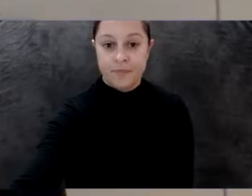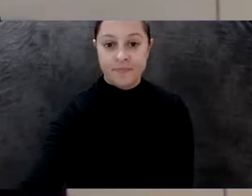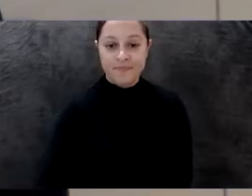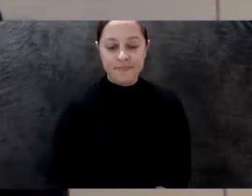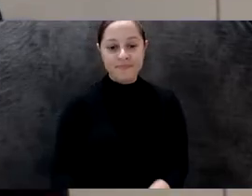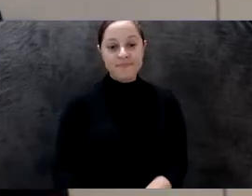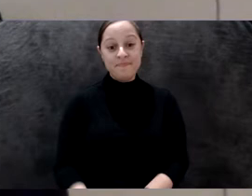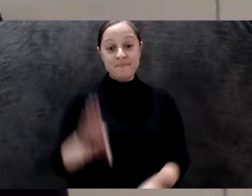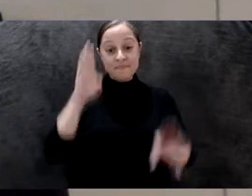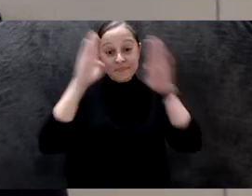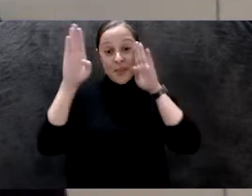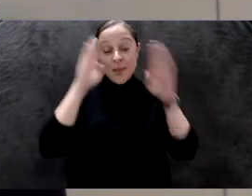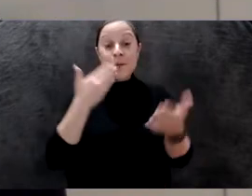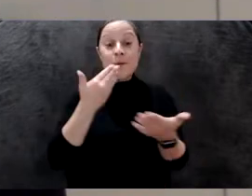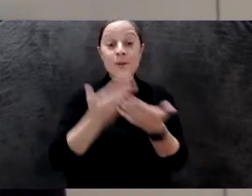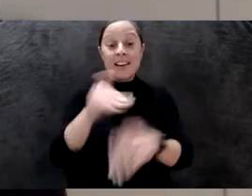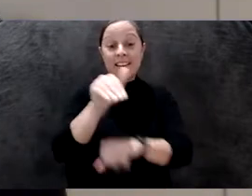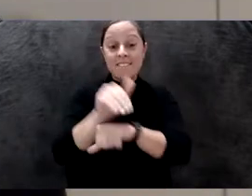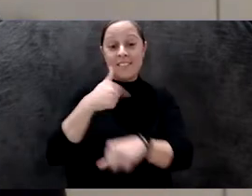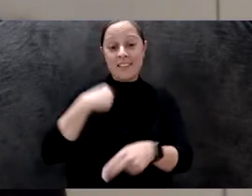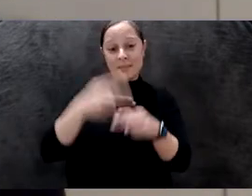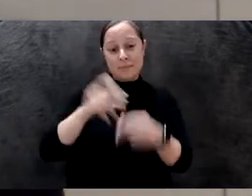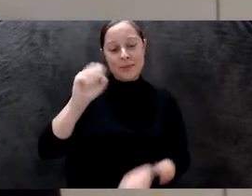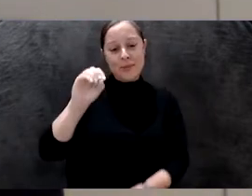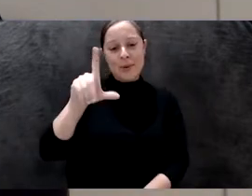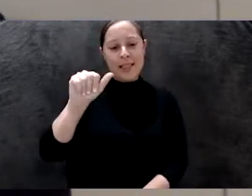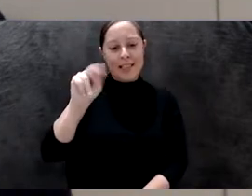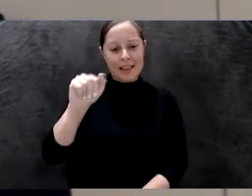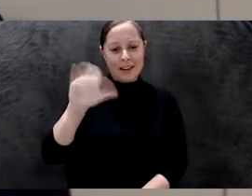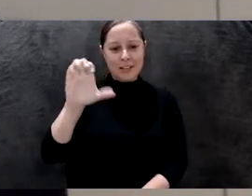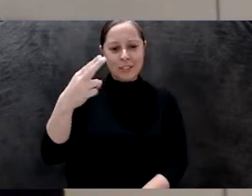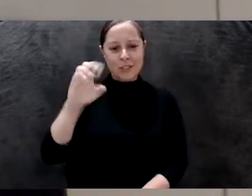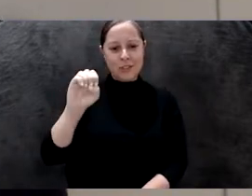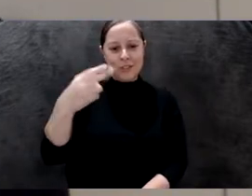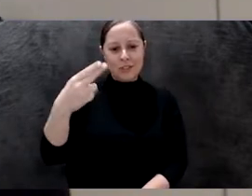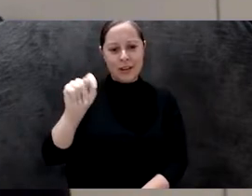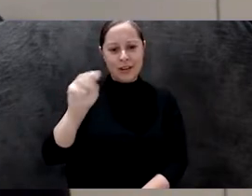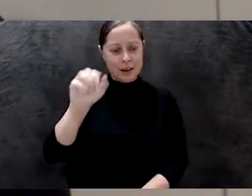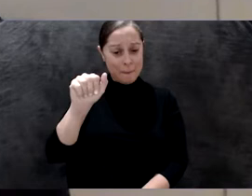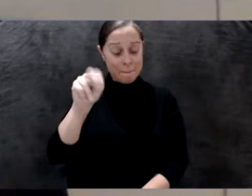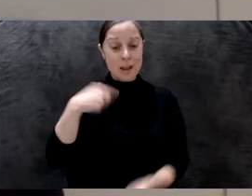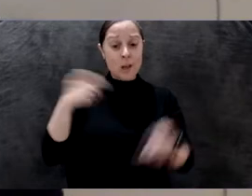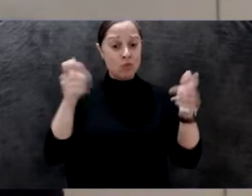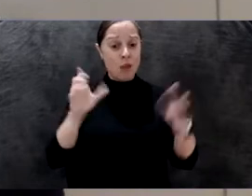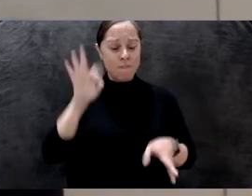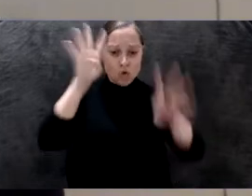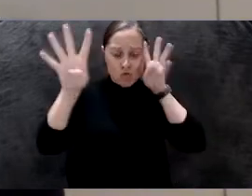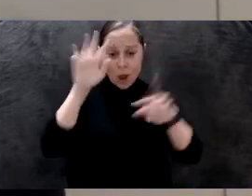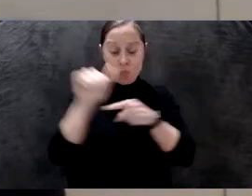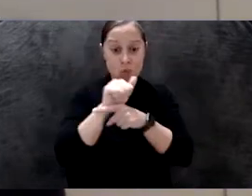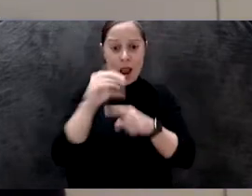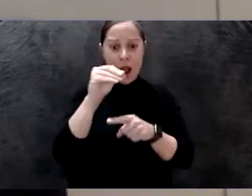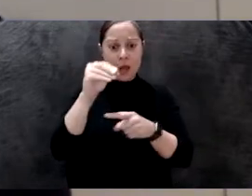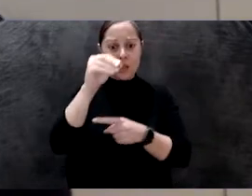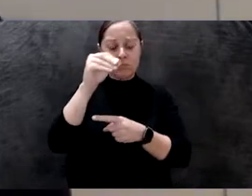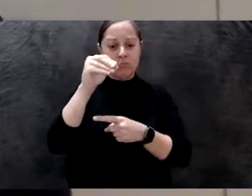Good evening. My name is Solana Chetman. I'm the Director of Creative Practice and Social Impact here at